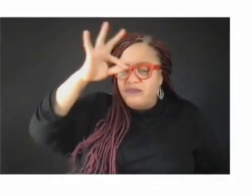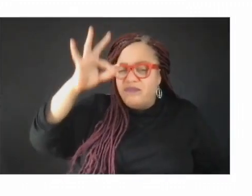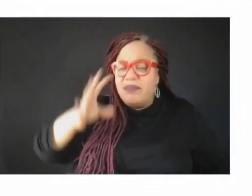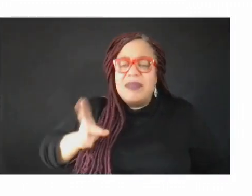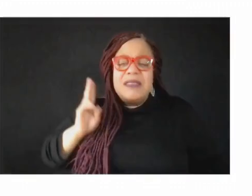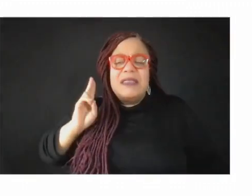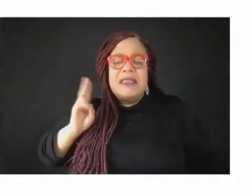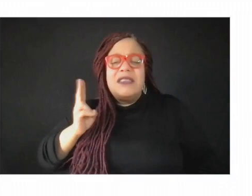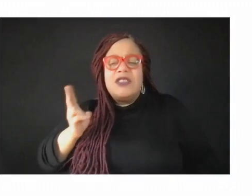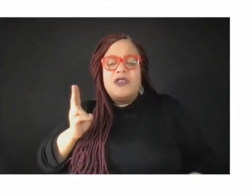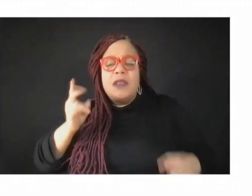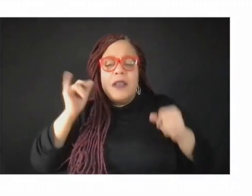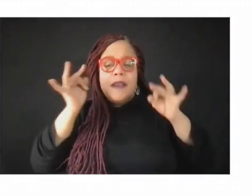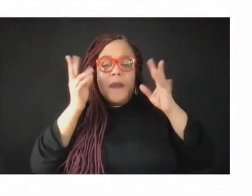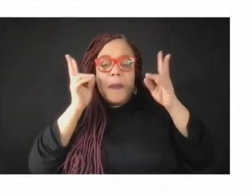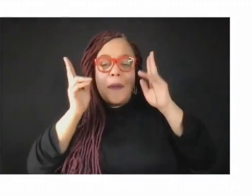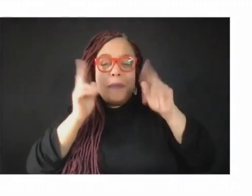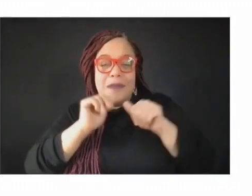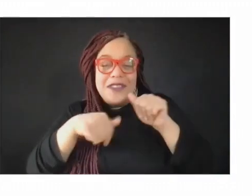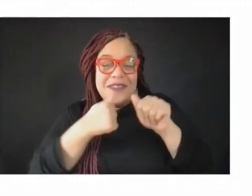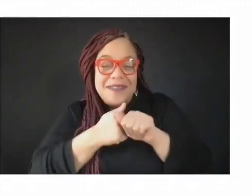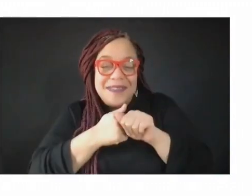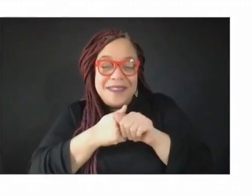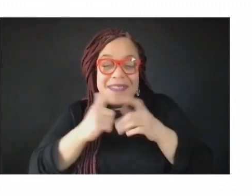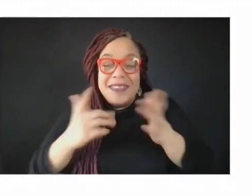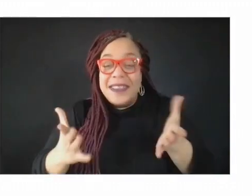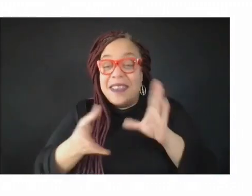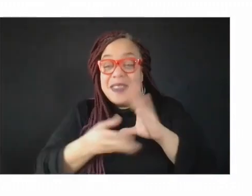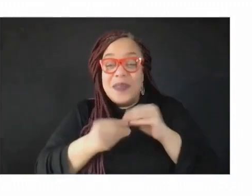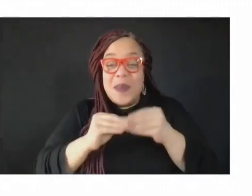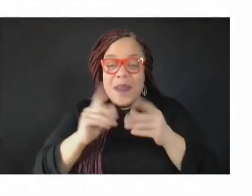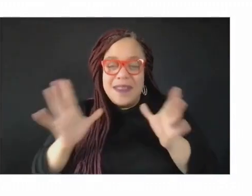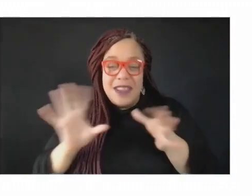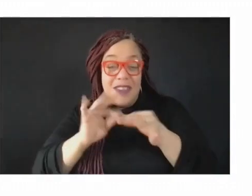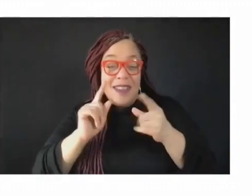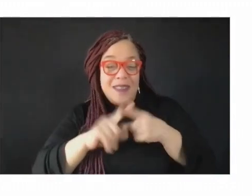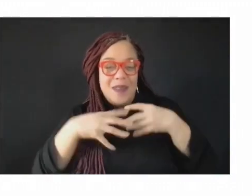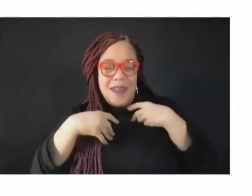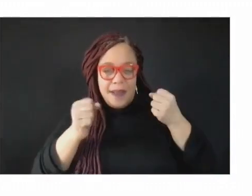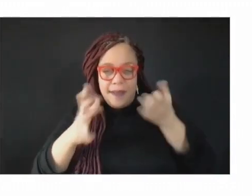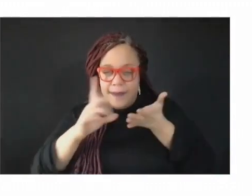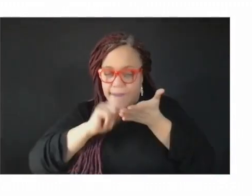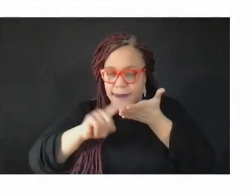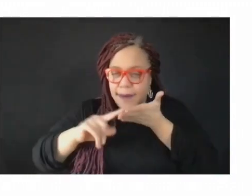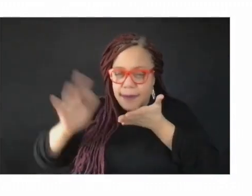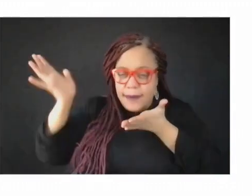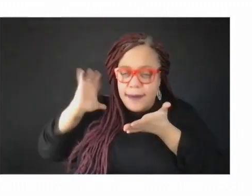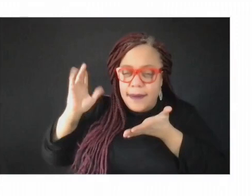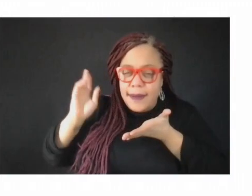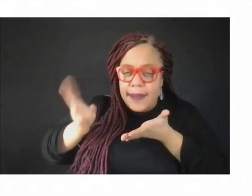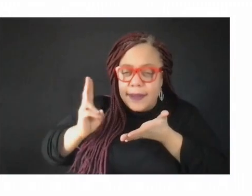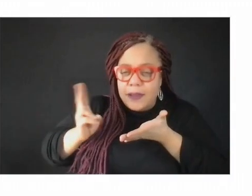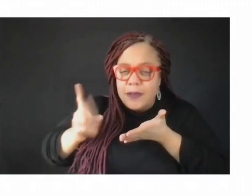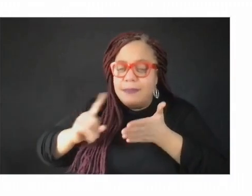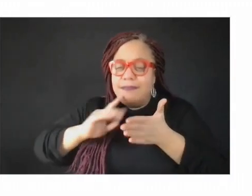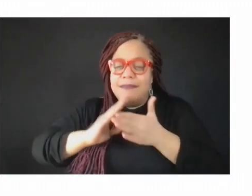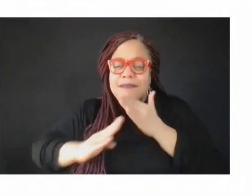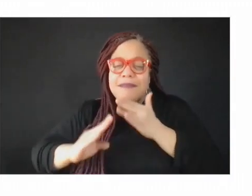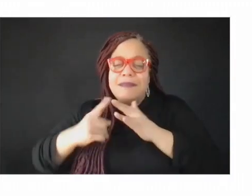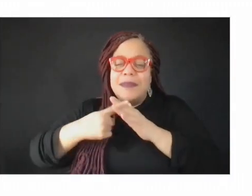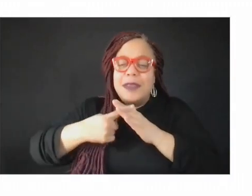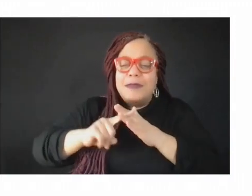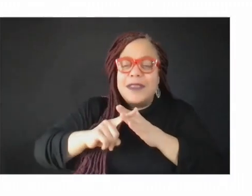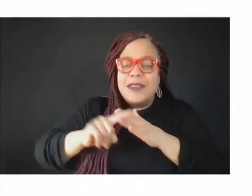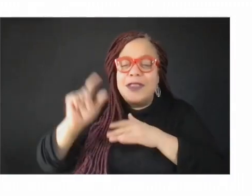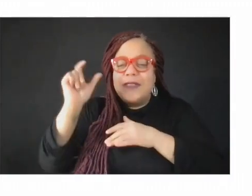the literature uncovers centuries of evidence dating back to the humble origins of dentistry and surgery. Barbershops